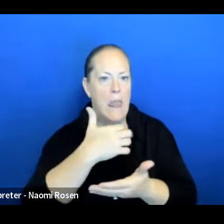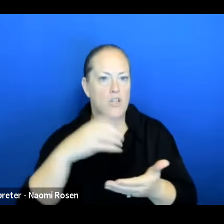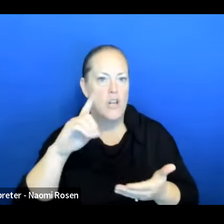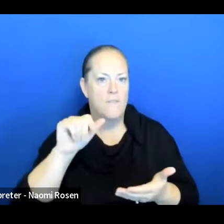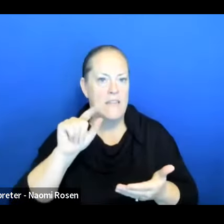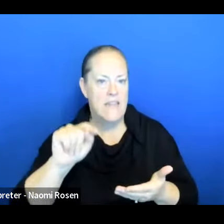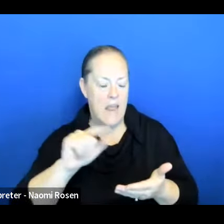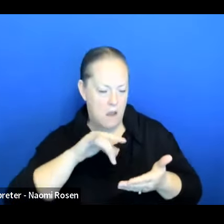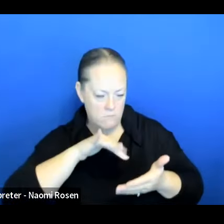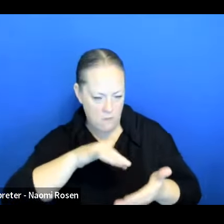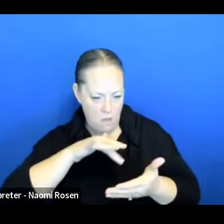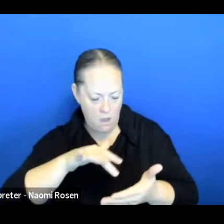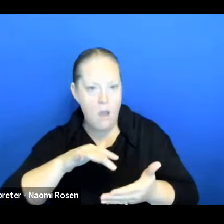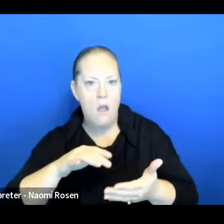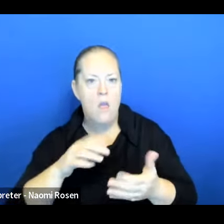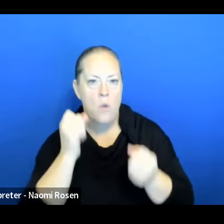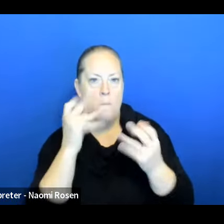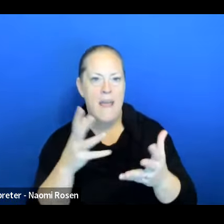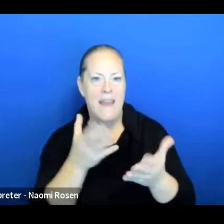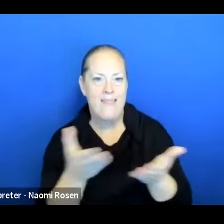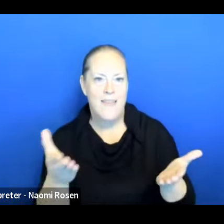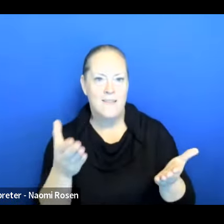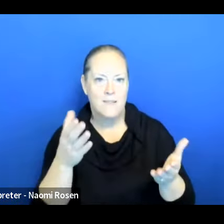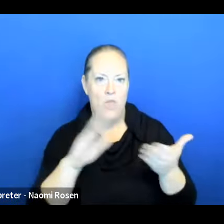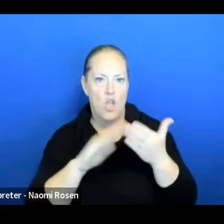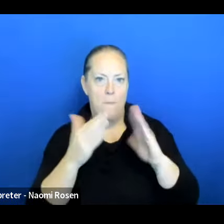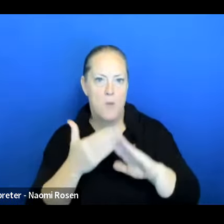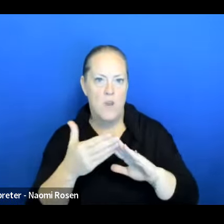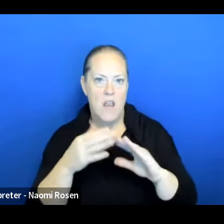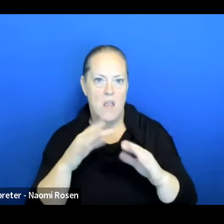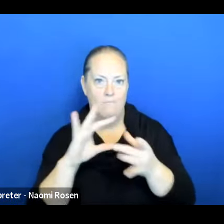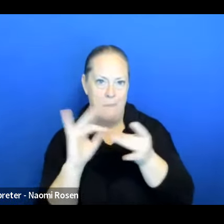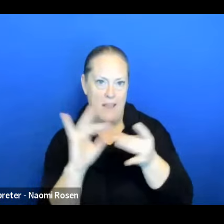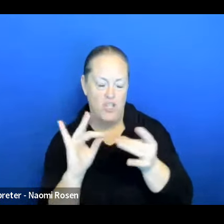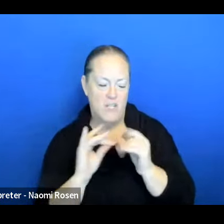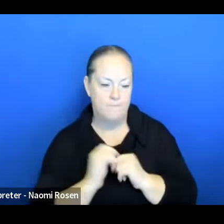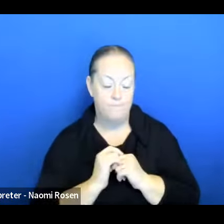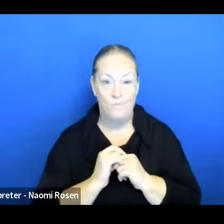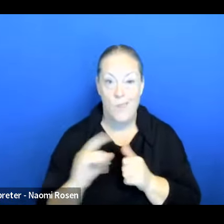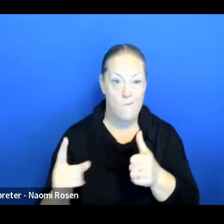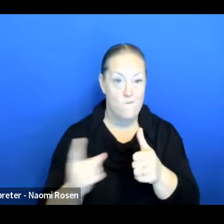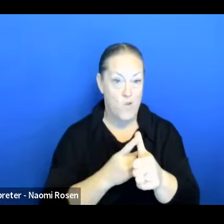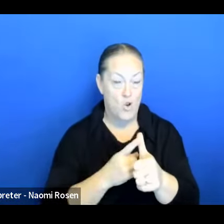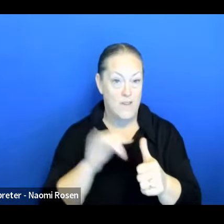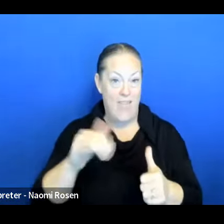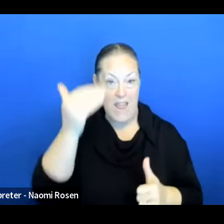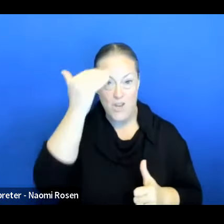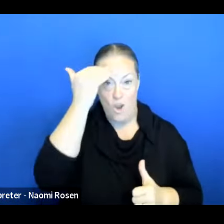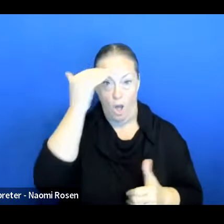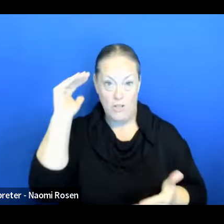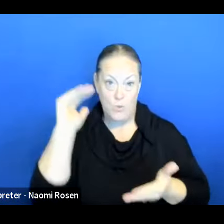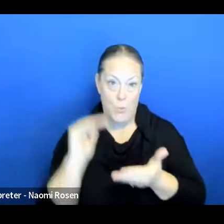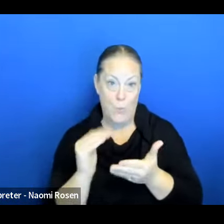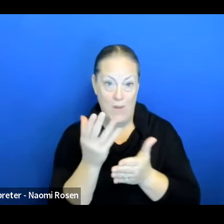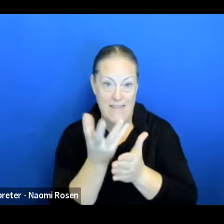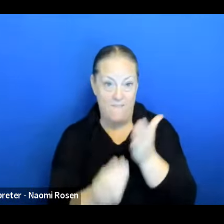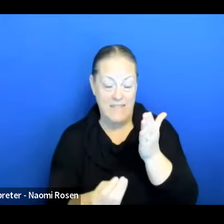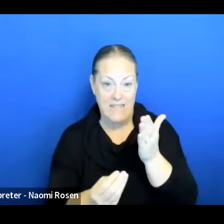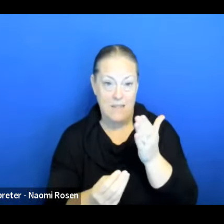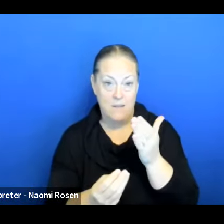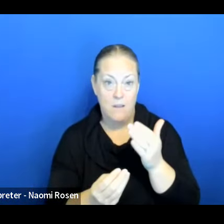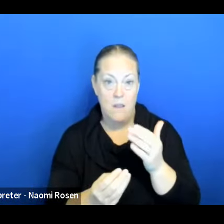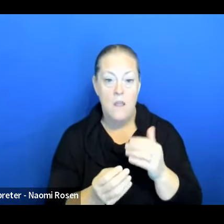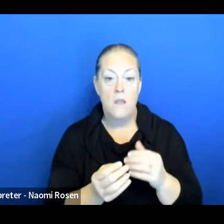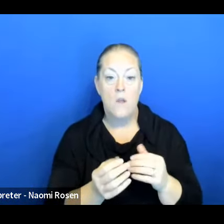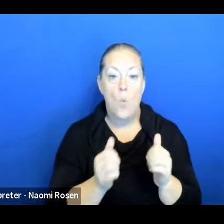things that the community brought up, you know, one is the knowledge deficit of the relationship, um, with